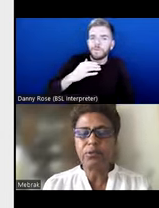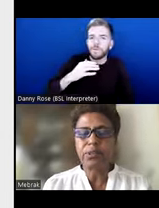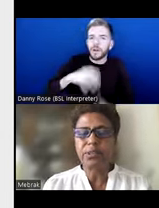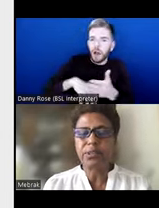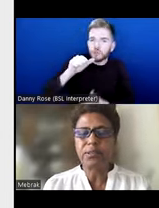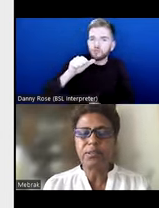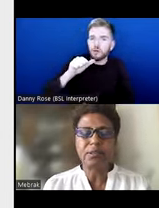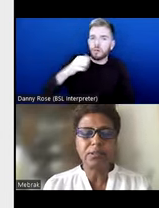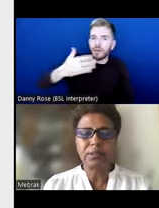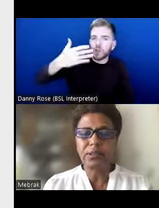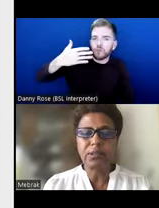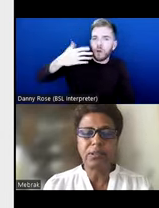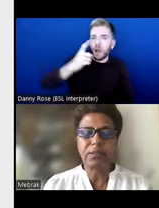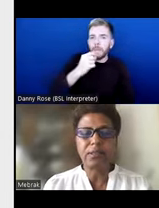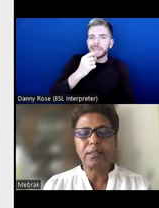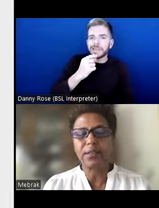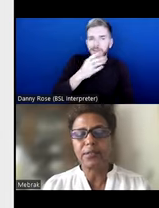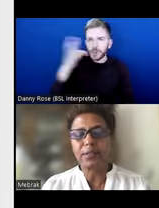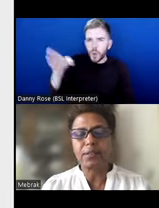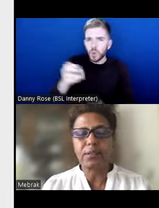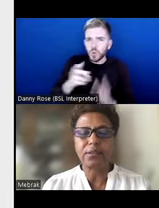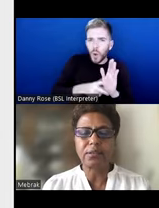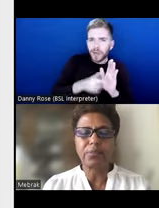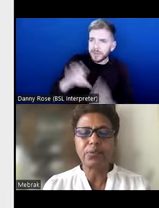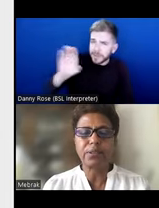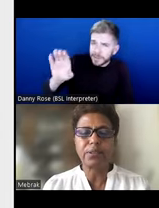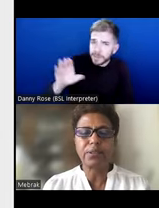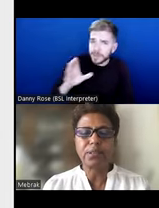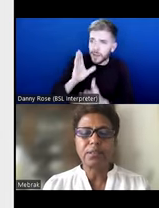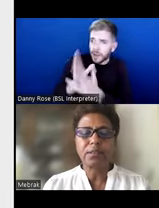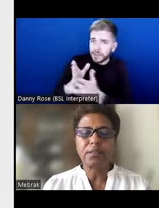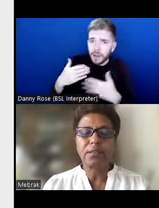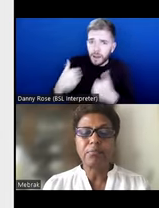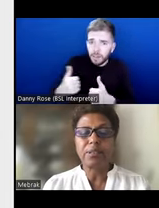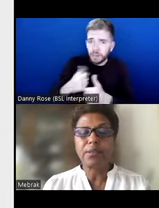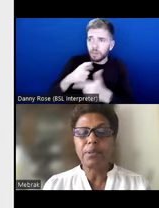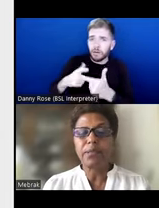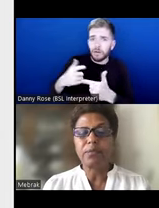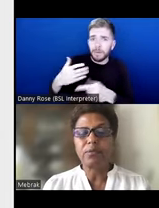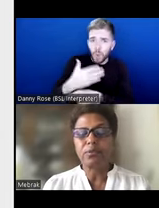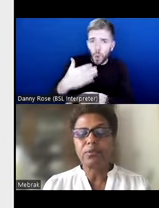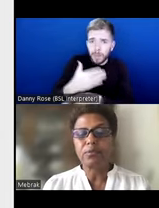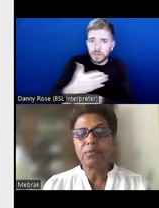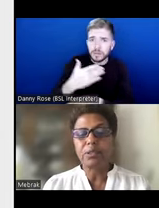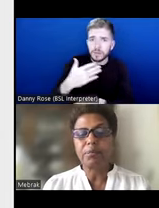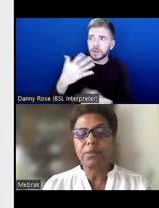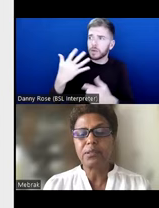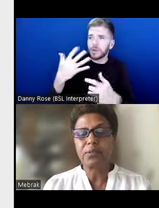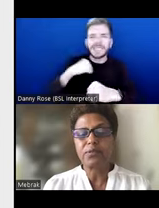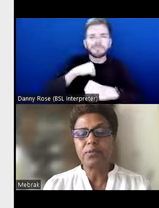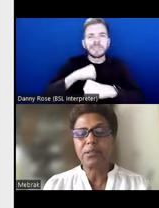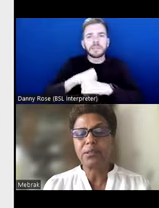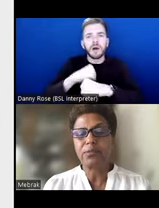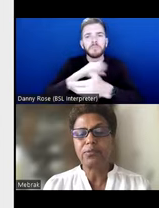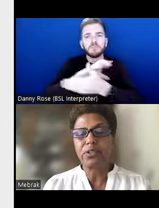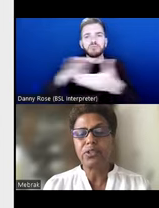to organizations and try to access health, try to access employment, and media branding also media branding